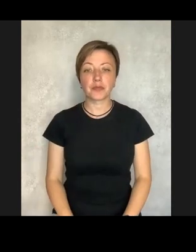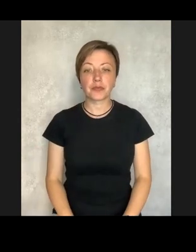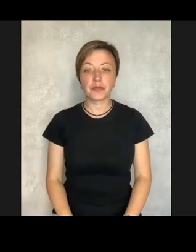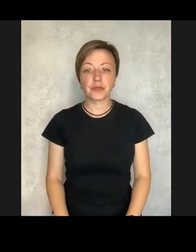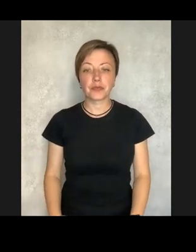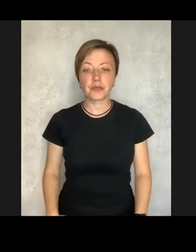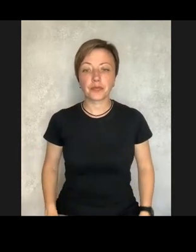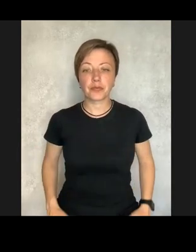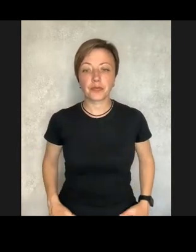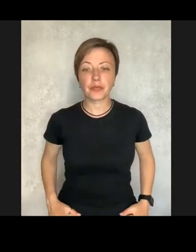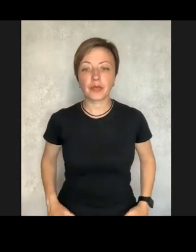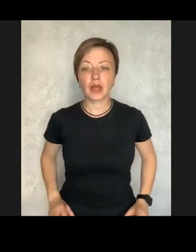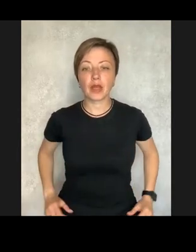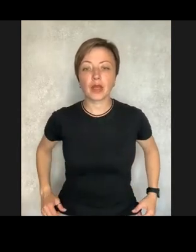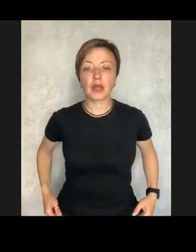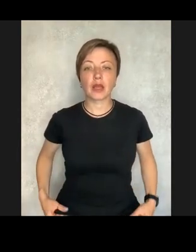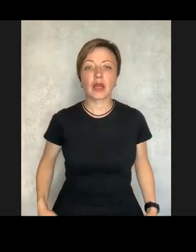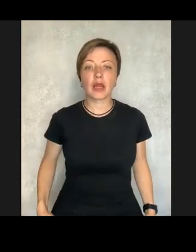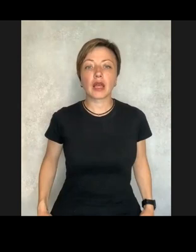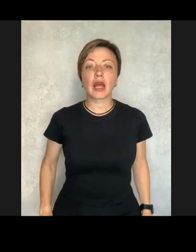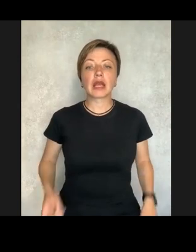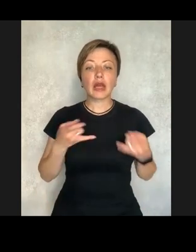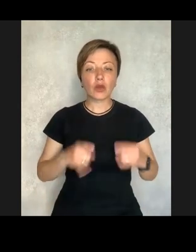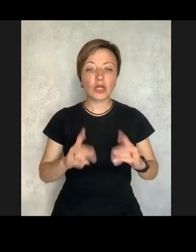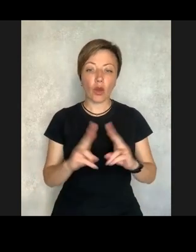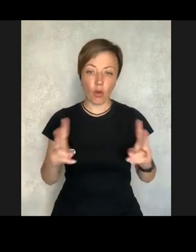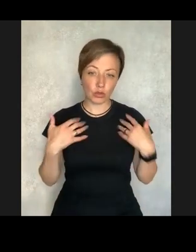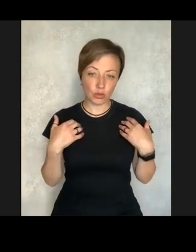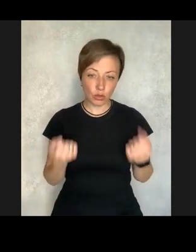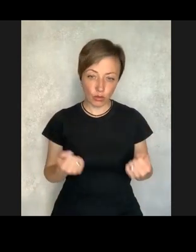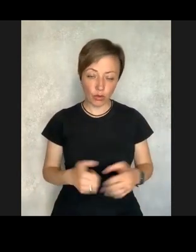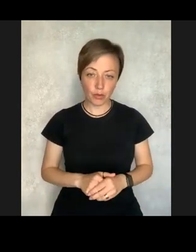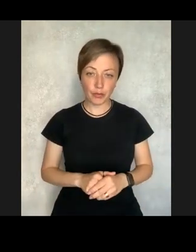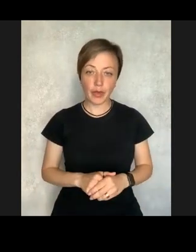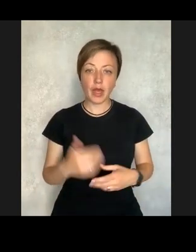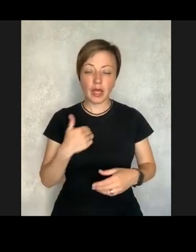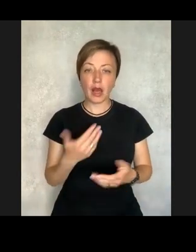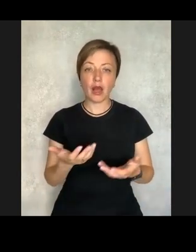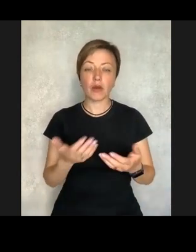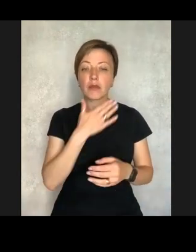maybe give him away for the institution, and maybe have another healthy child.